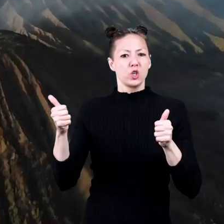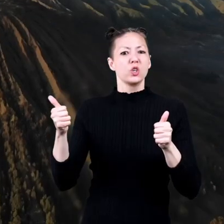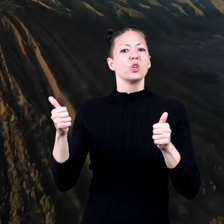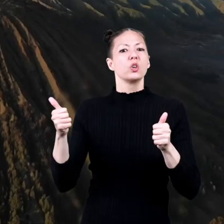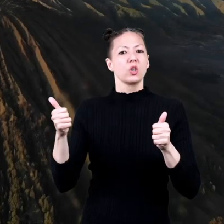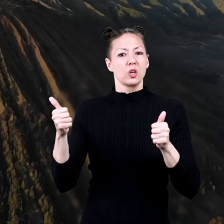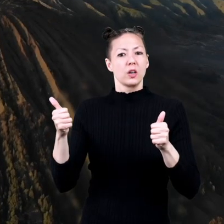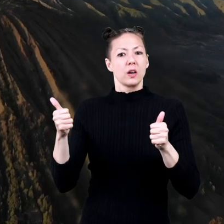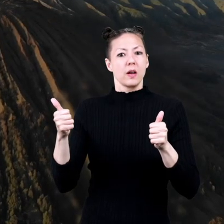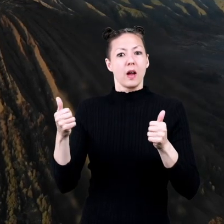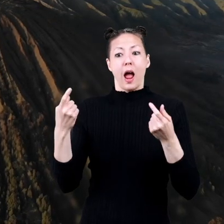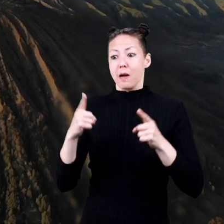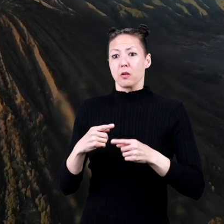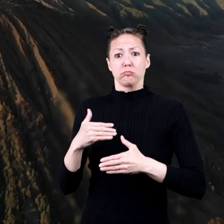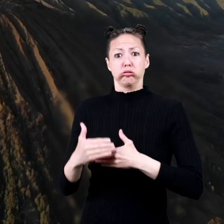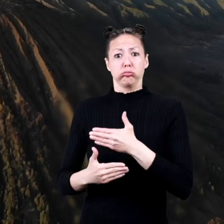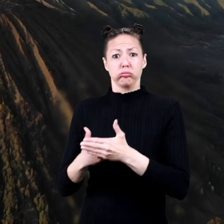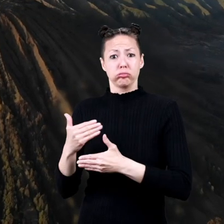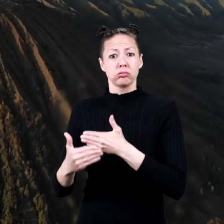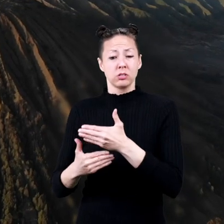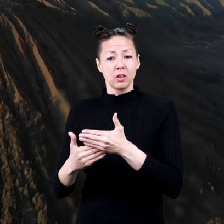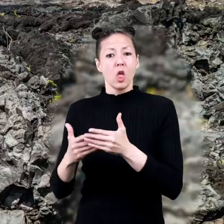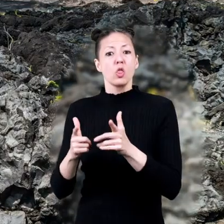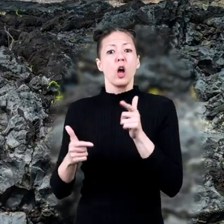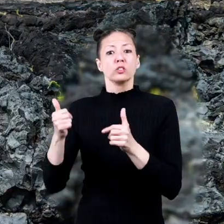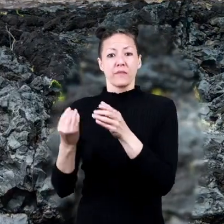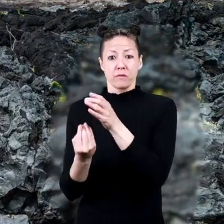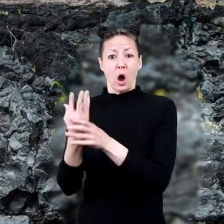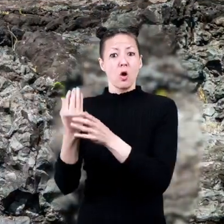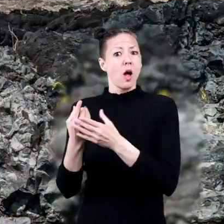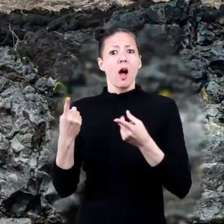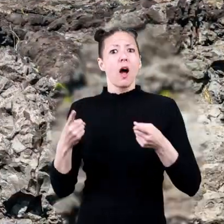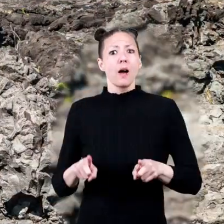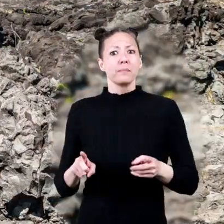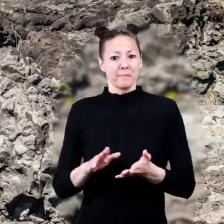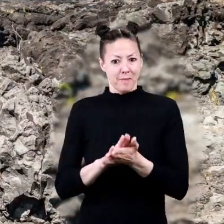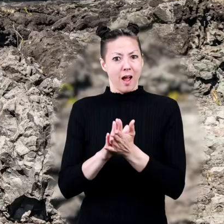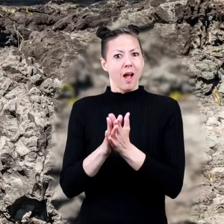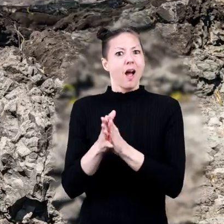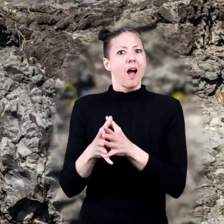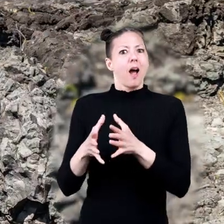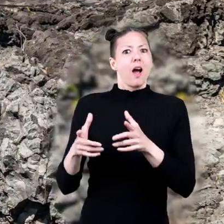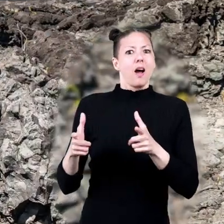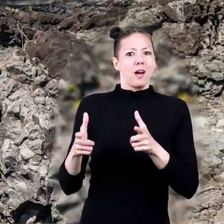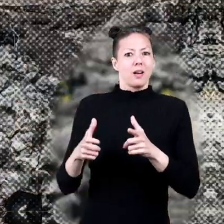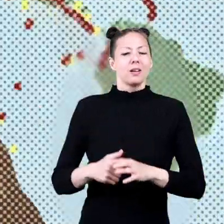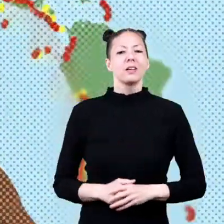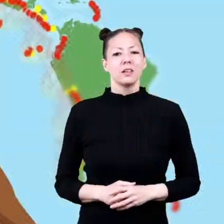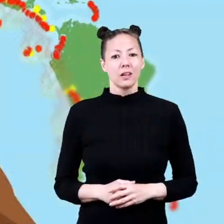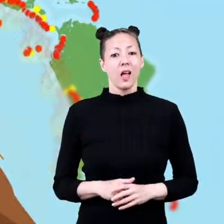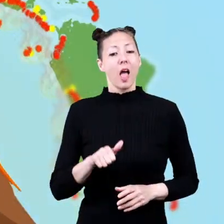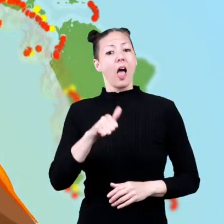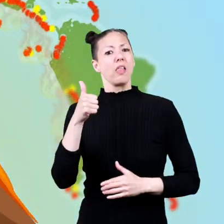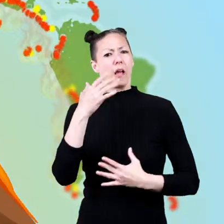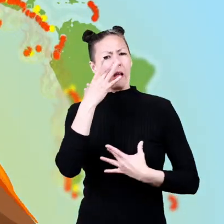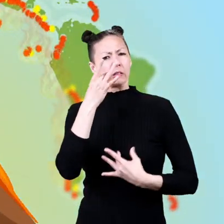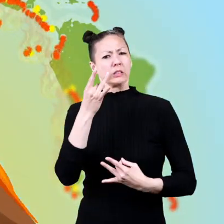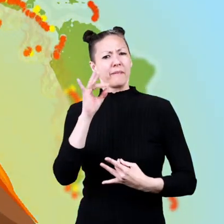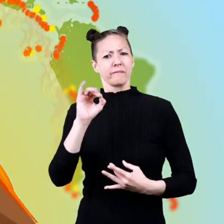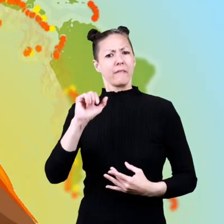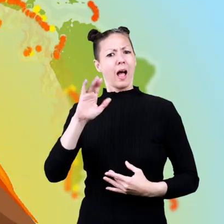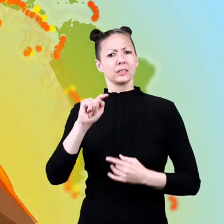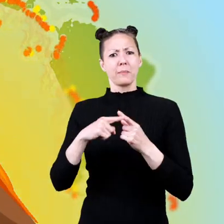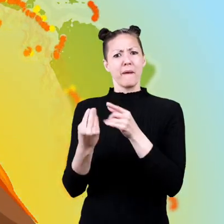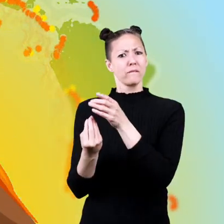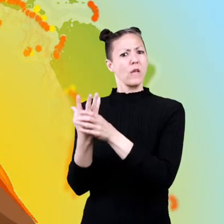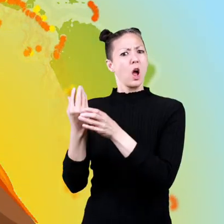the more this process happens the larger the volcano becomes here's another interesting